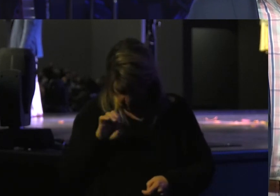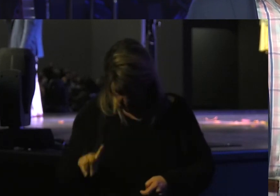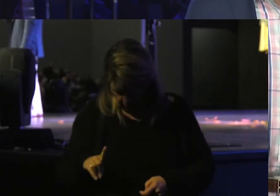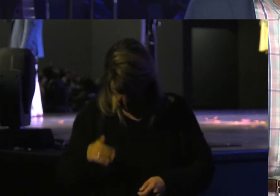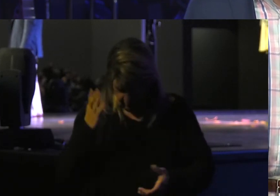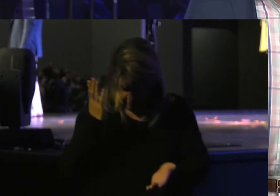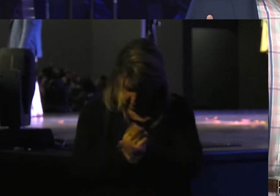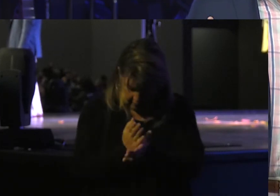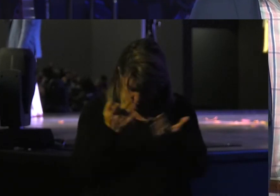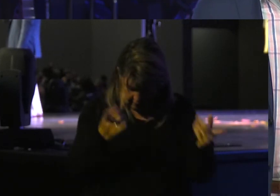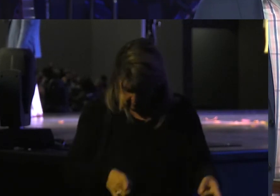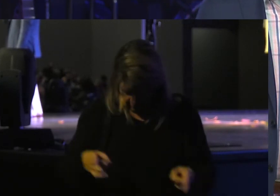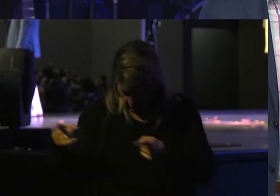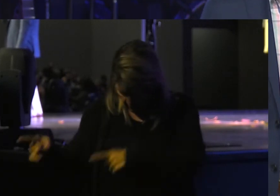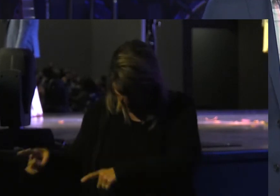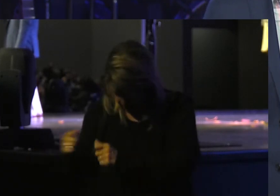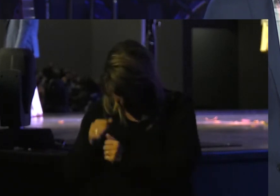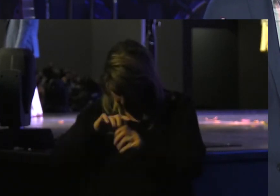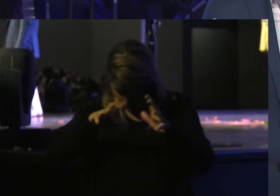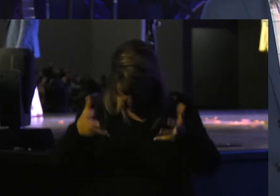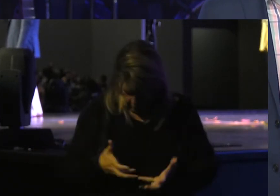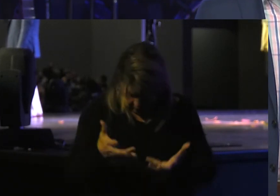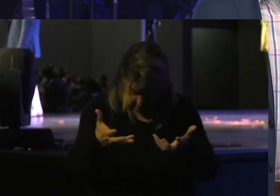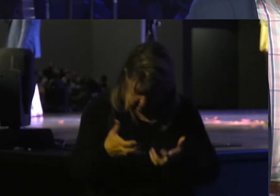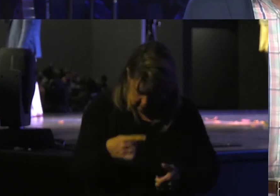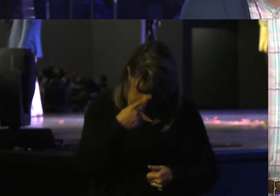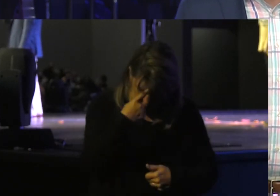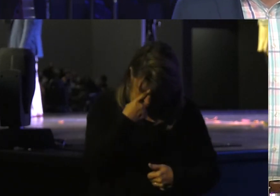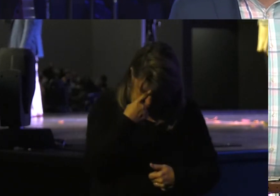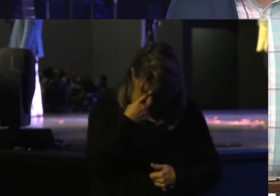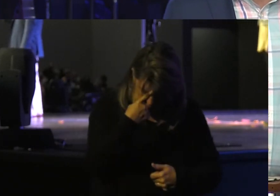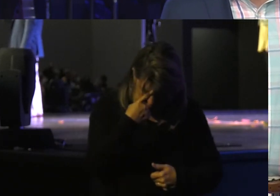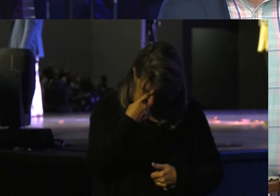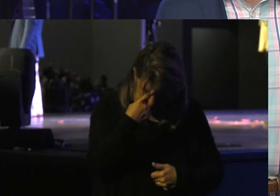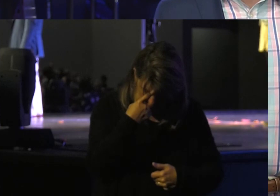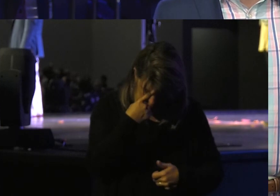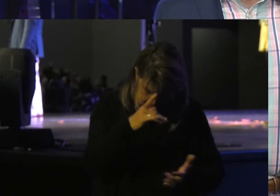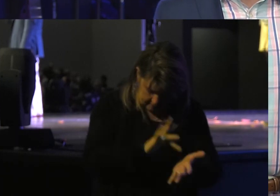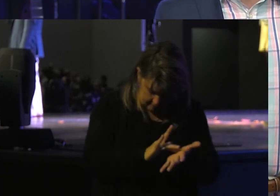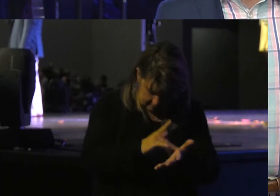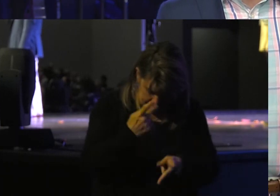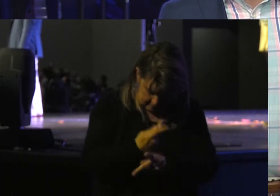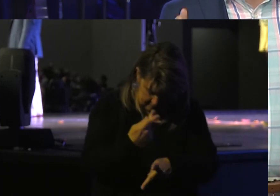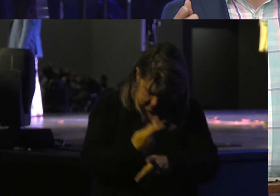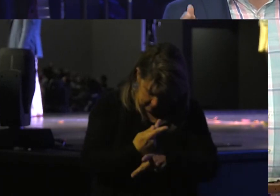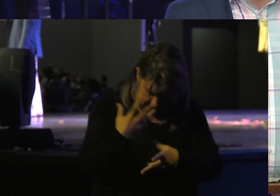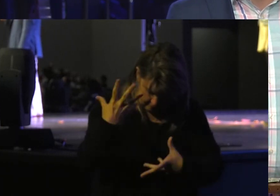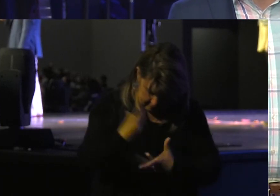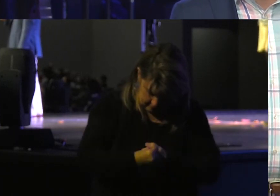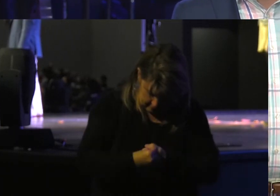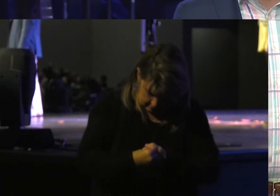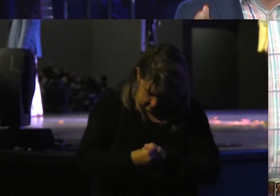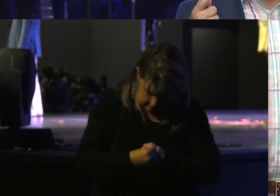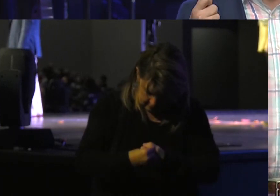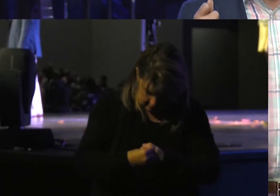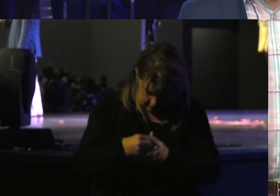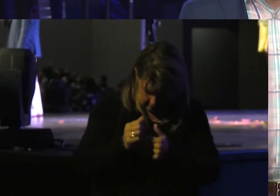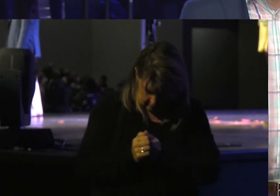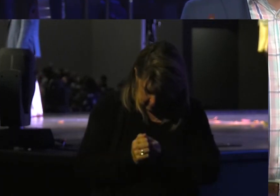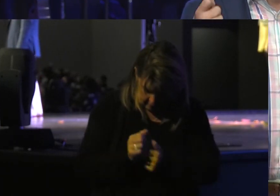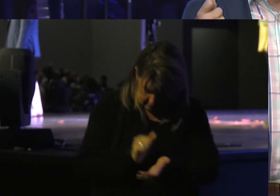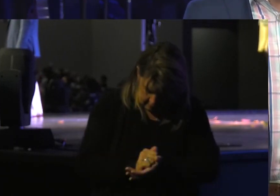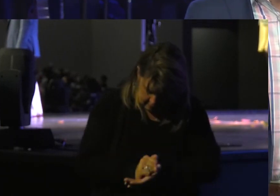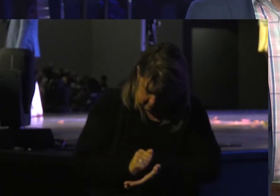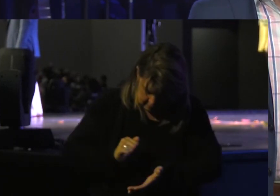Compromising With The World That Wants You To Think That Medical Care Involves The Snuffing Out Of The